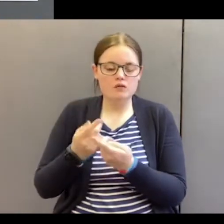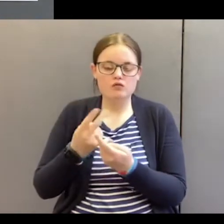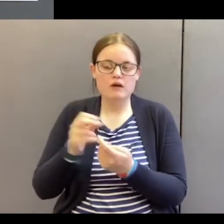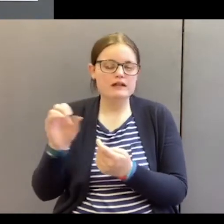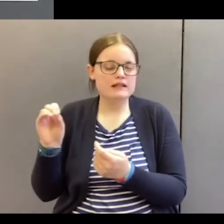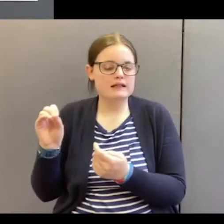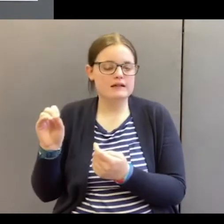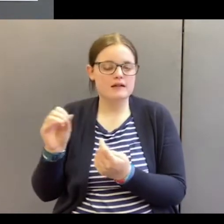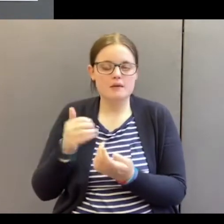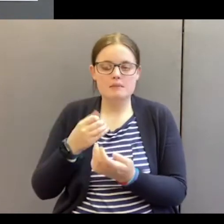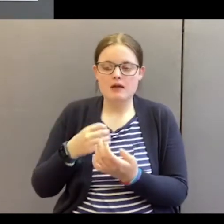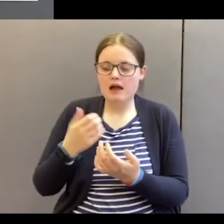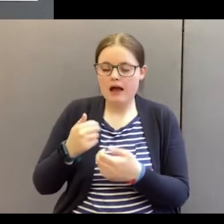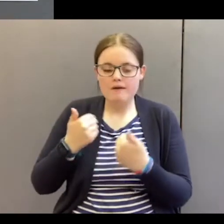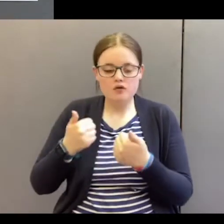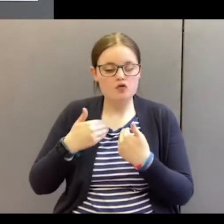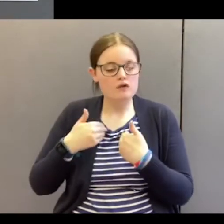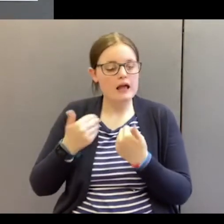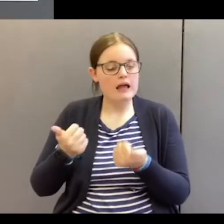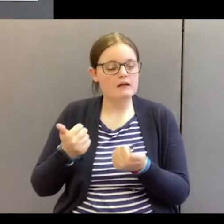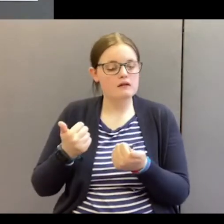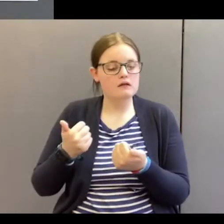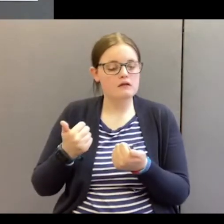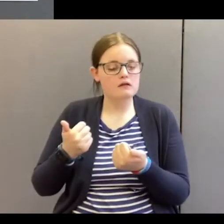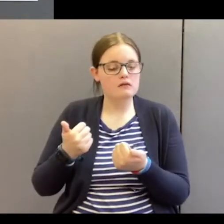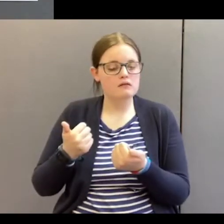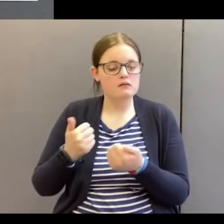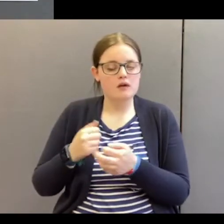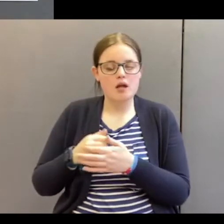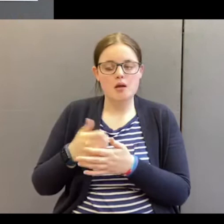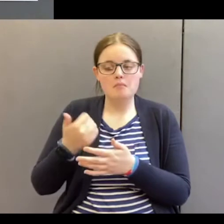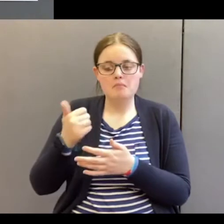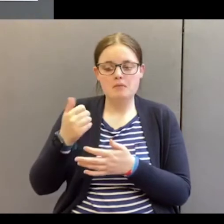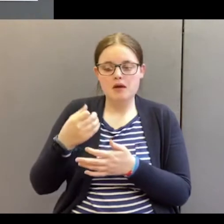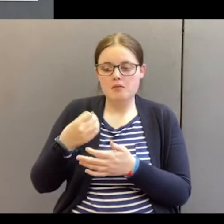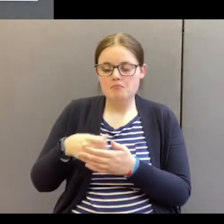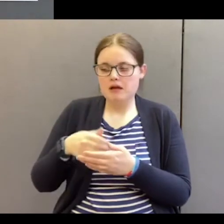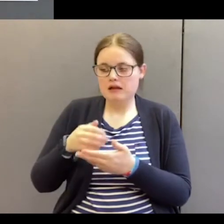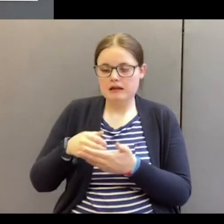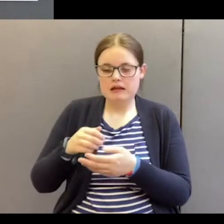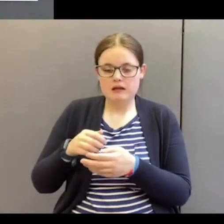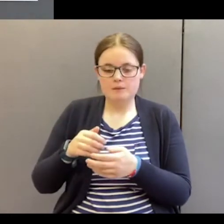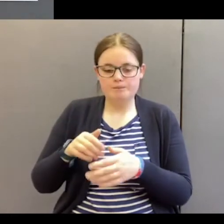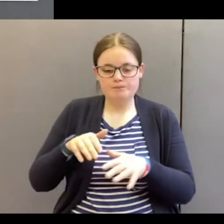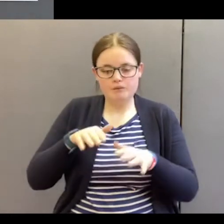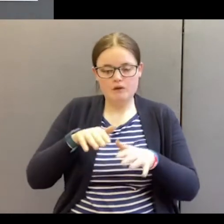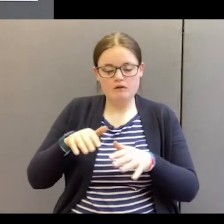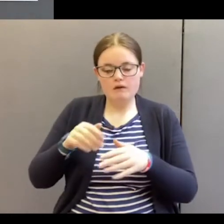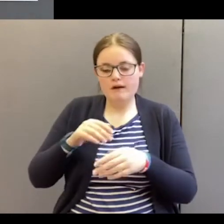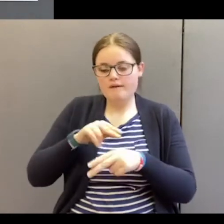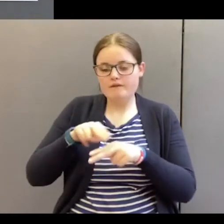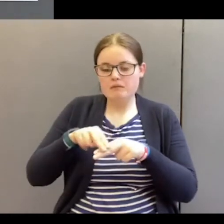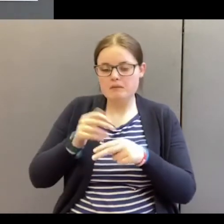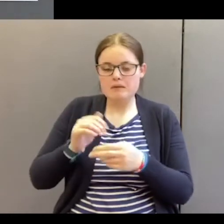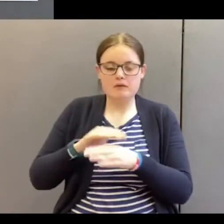Maybe you've had good health. Maybe you've been in a stable family. Maybe not.